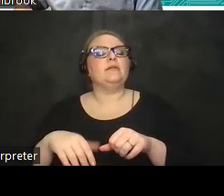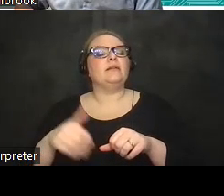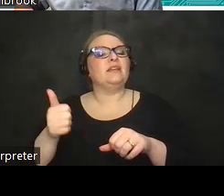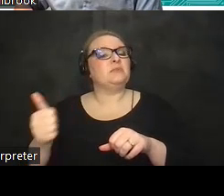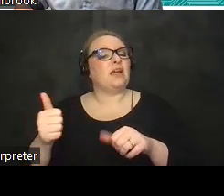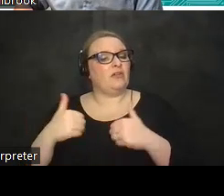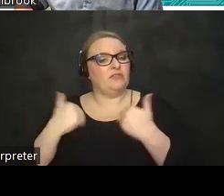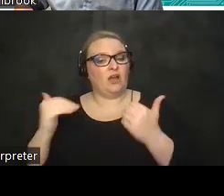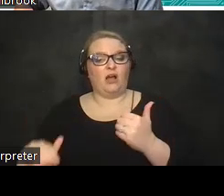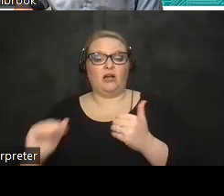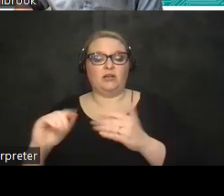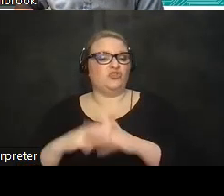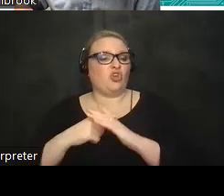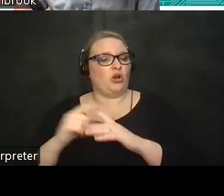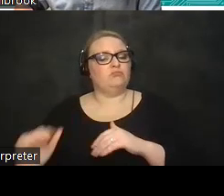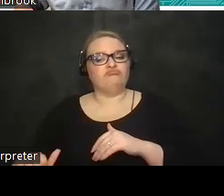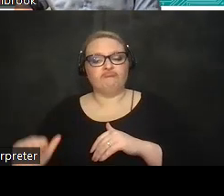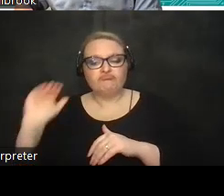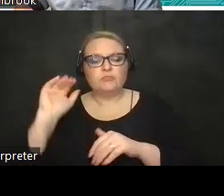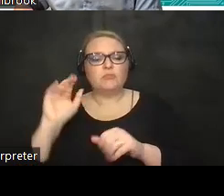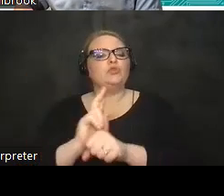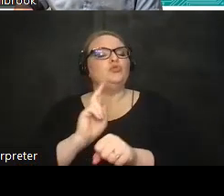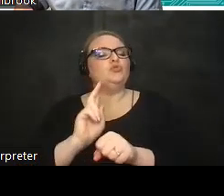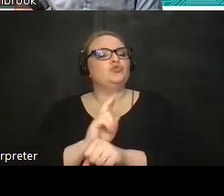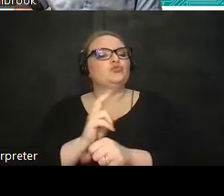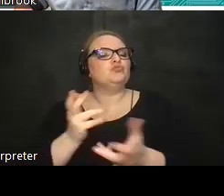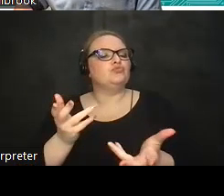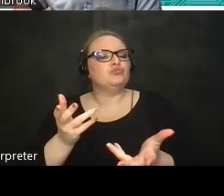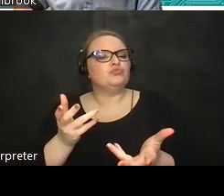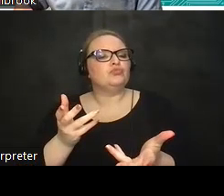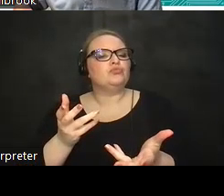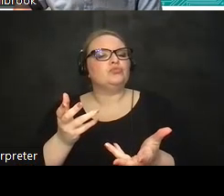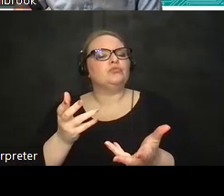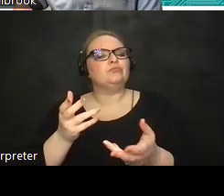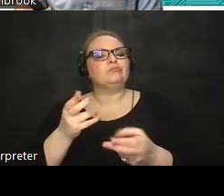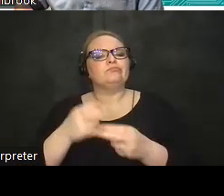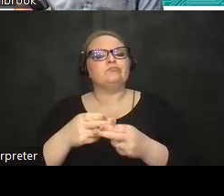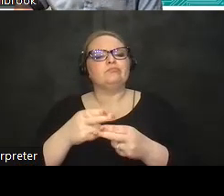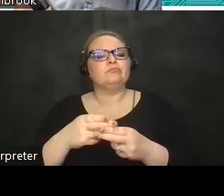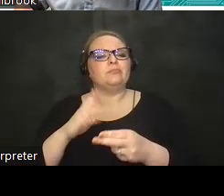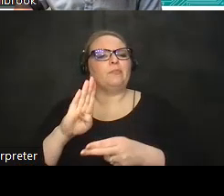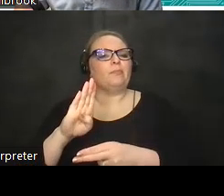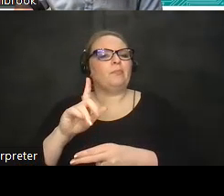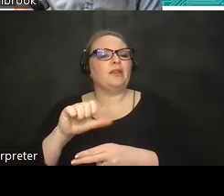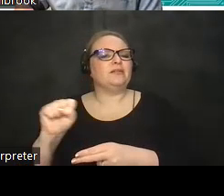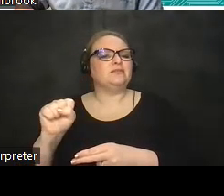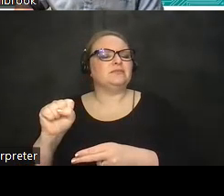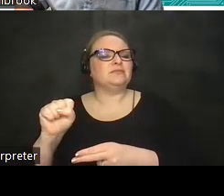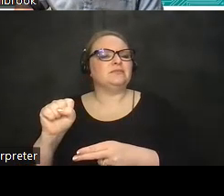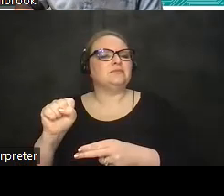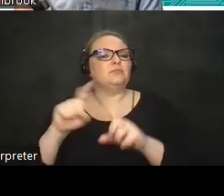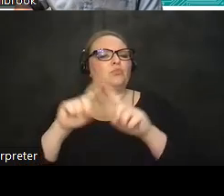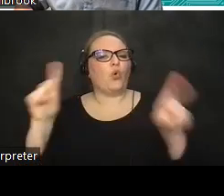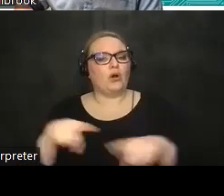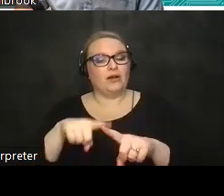young uh he's been using uh what you can broadly call a bliss board but this is really a homemade bliss